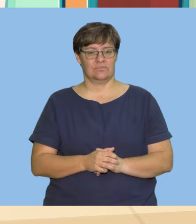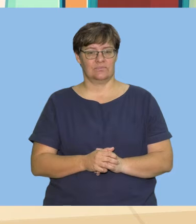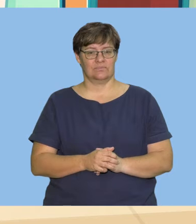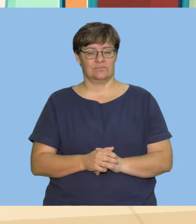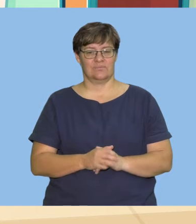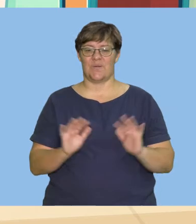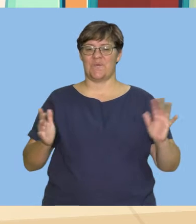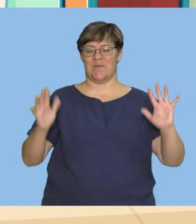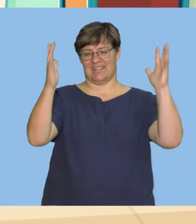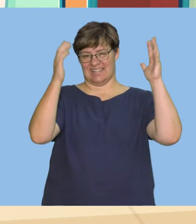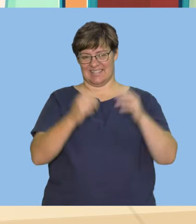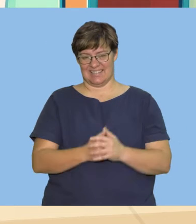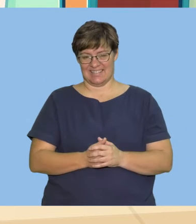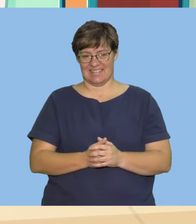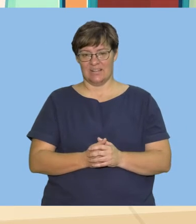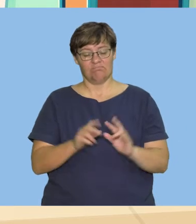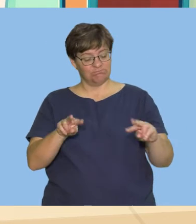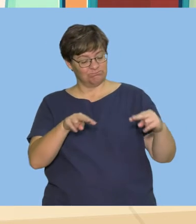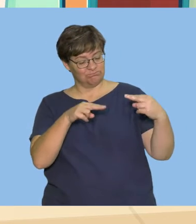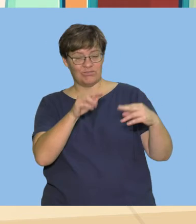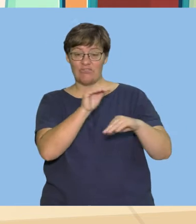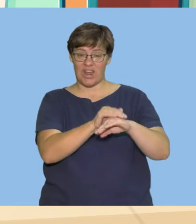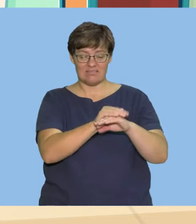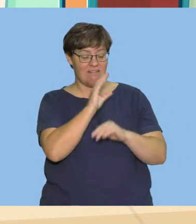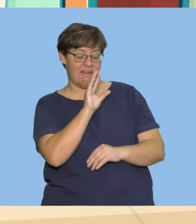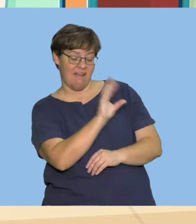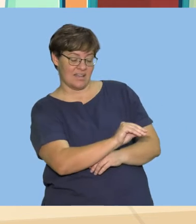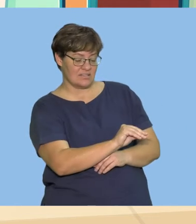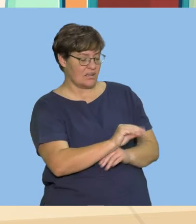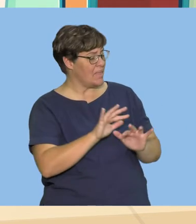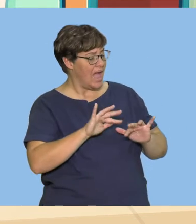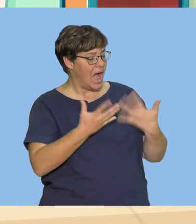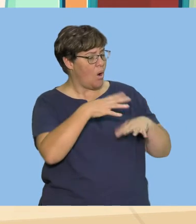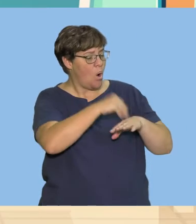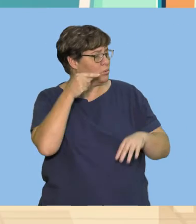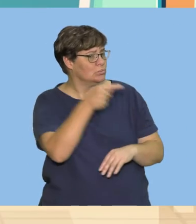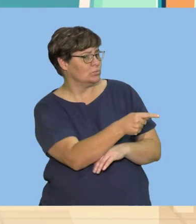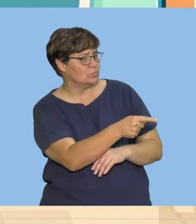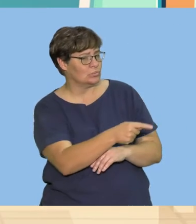Well done. Now turn to your friend and ask. How old are you?